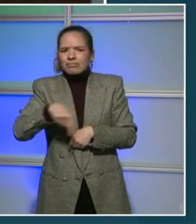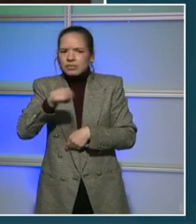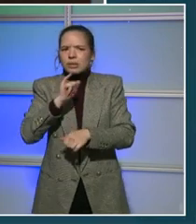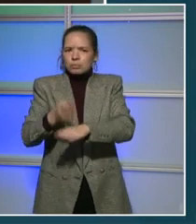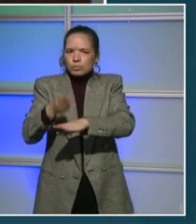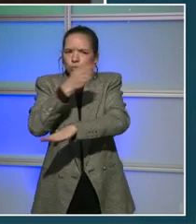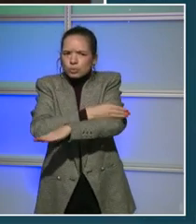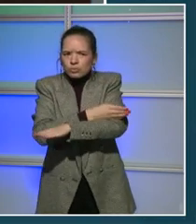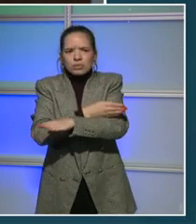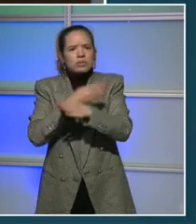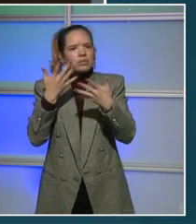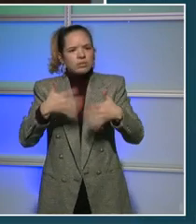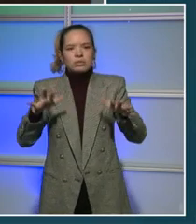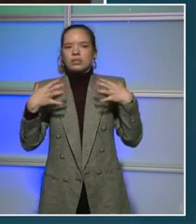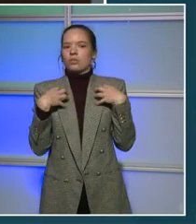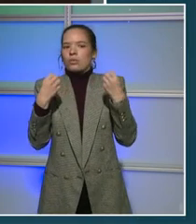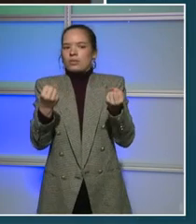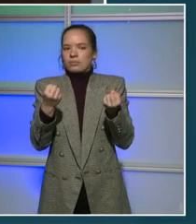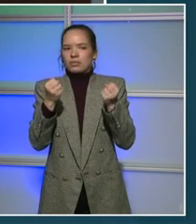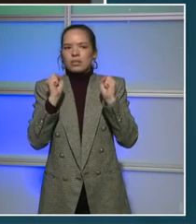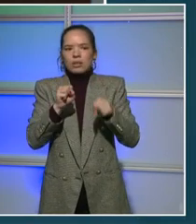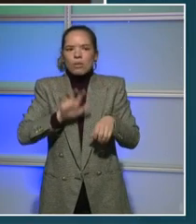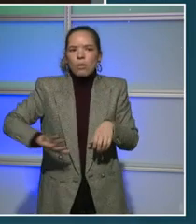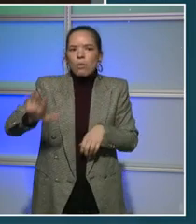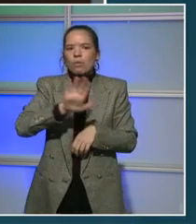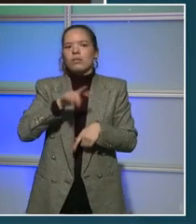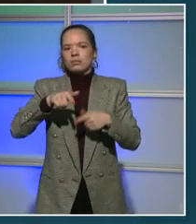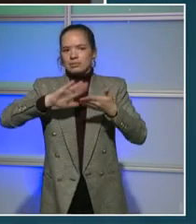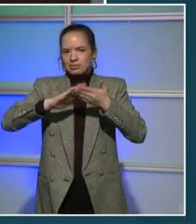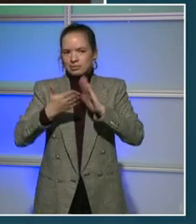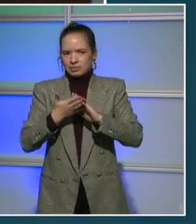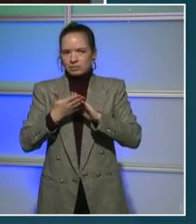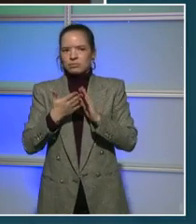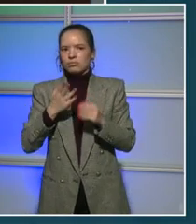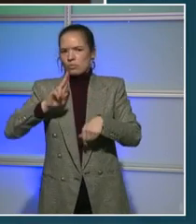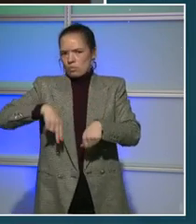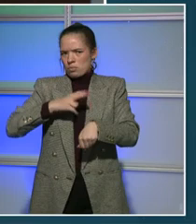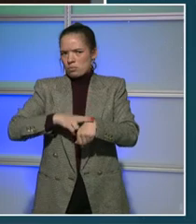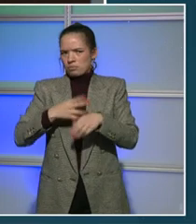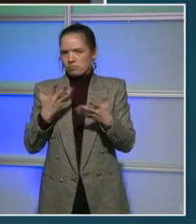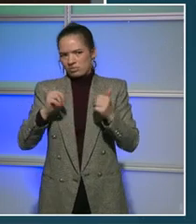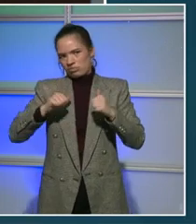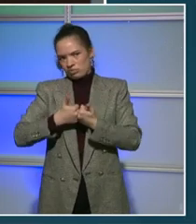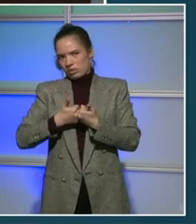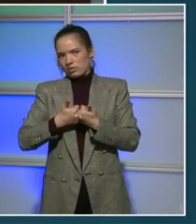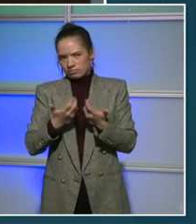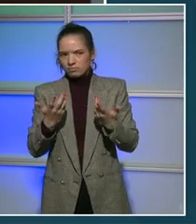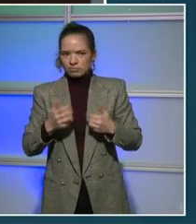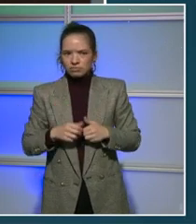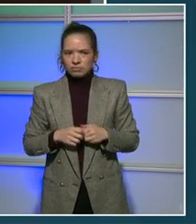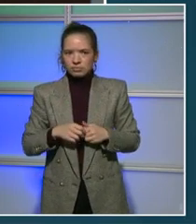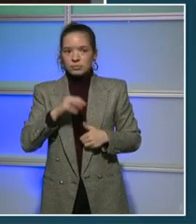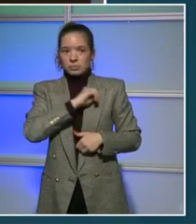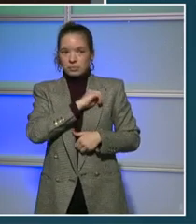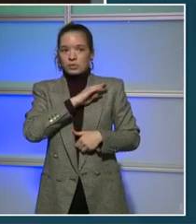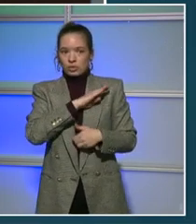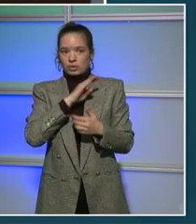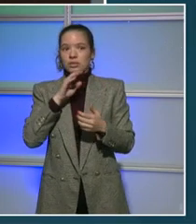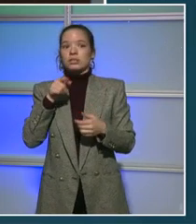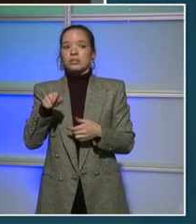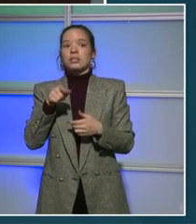residents across the city. The normal challenges faced by Mayor Muriel Bowser as she worked to formulate her fiscal year